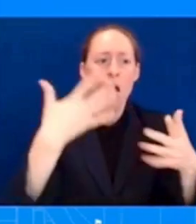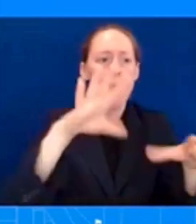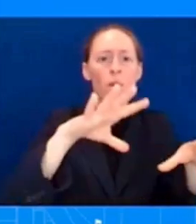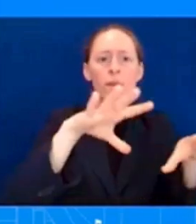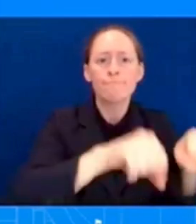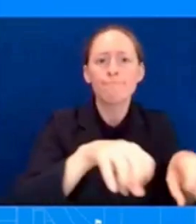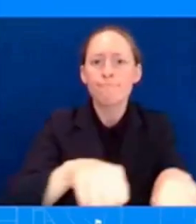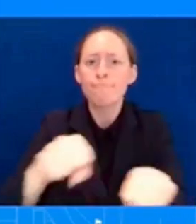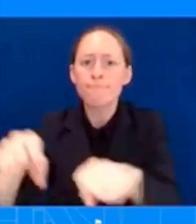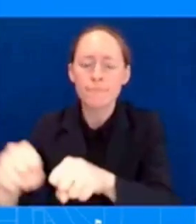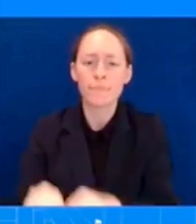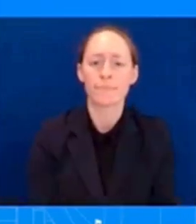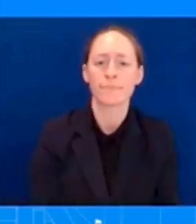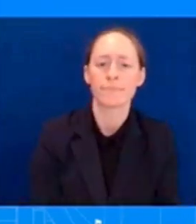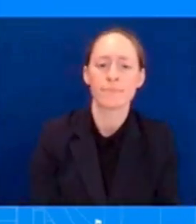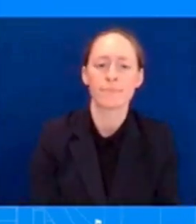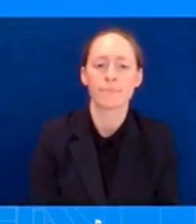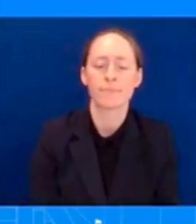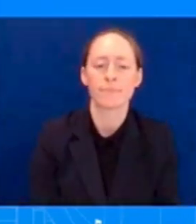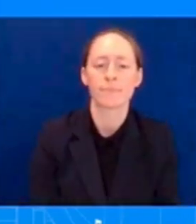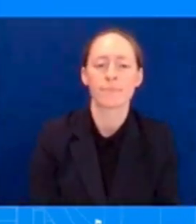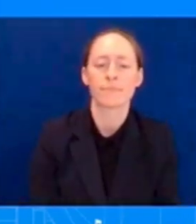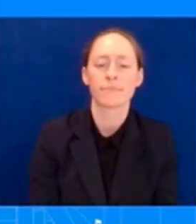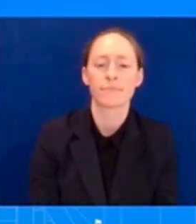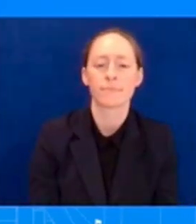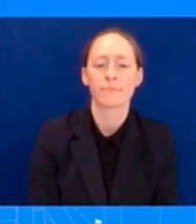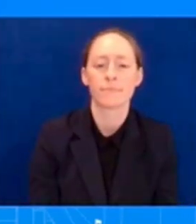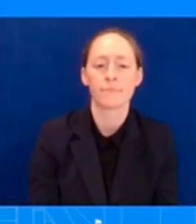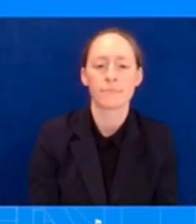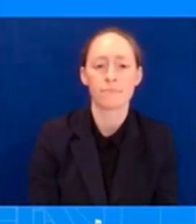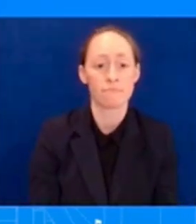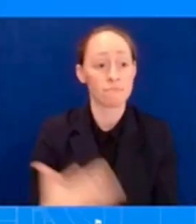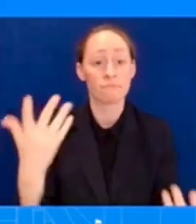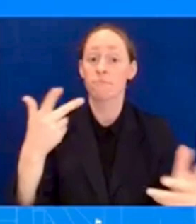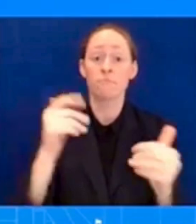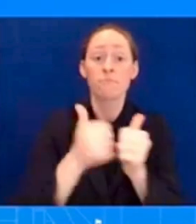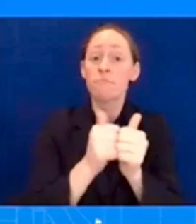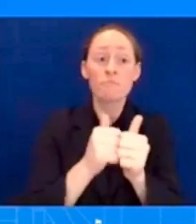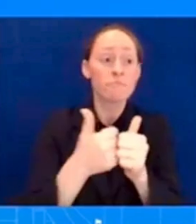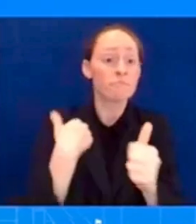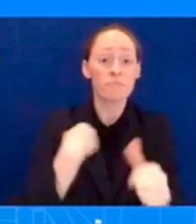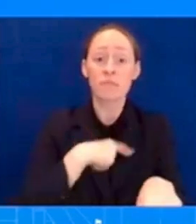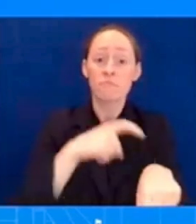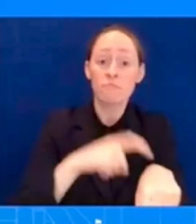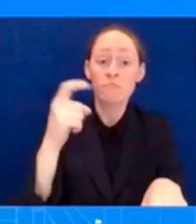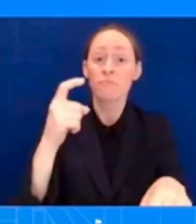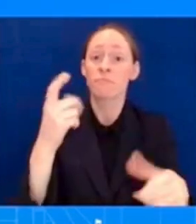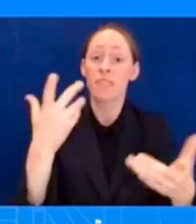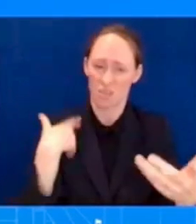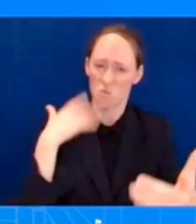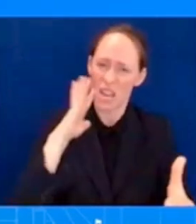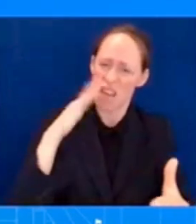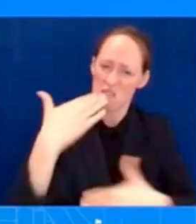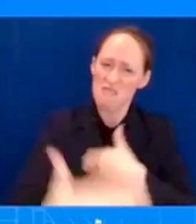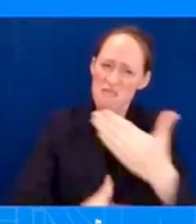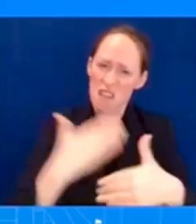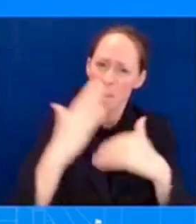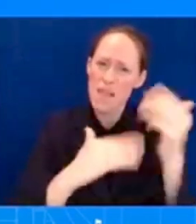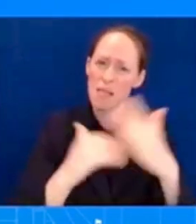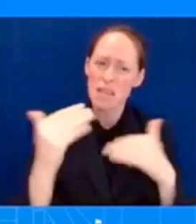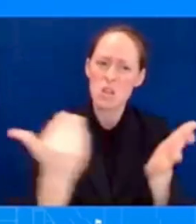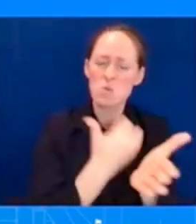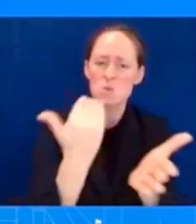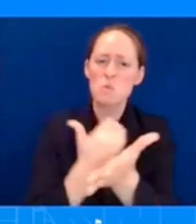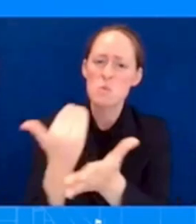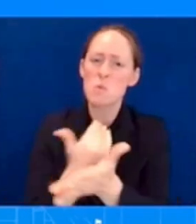communities and help people find a place to stay for the longer term and then i know that it's difficult to get staff and resources